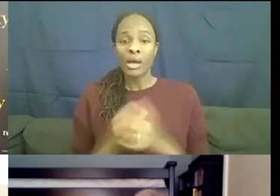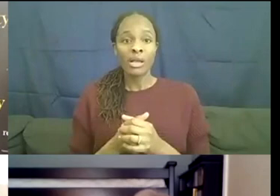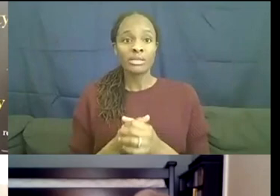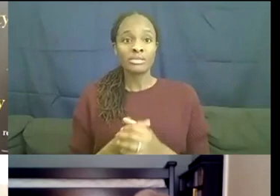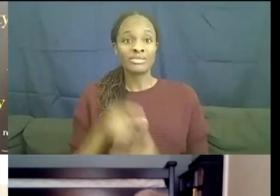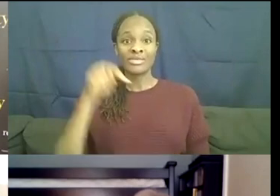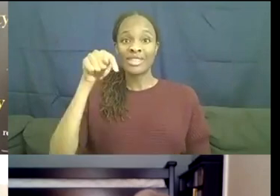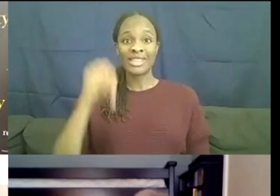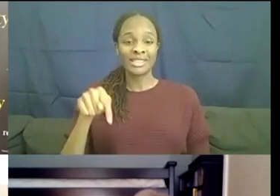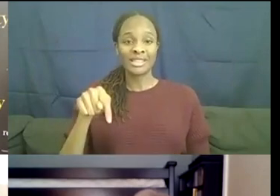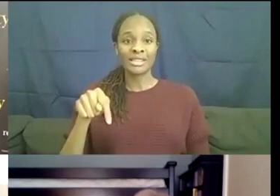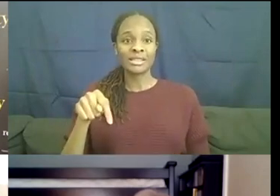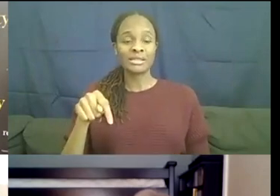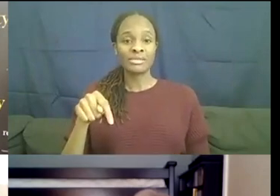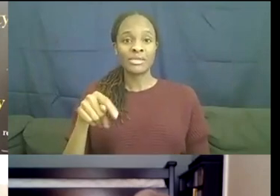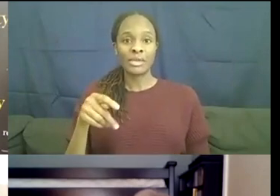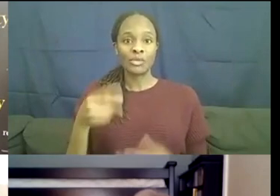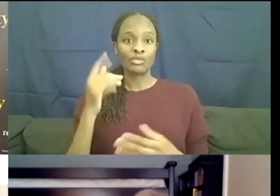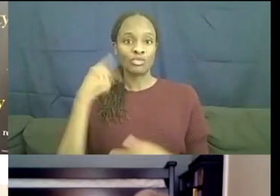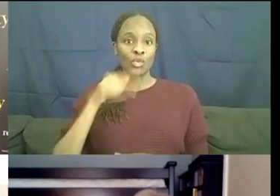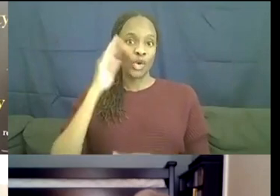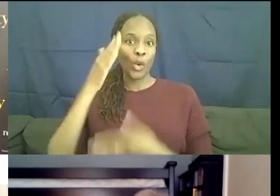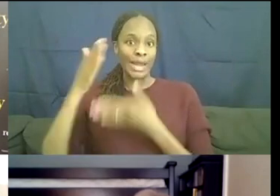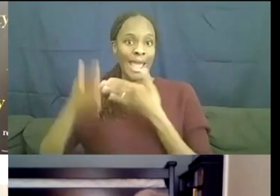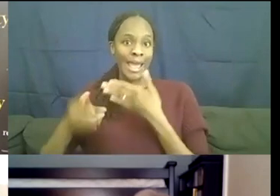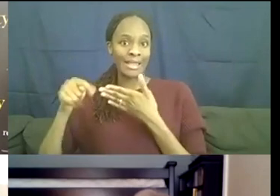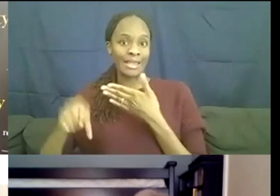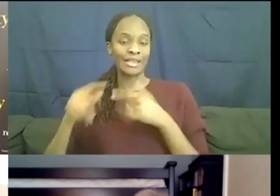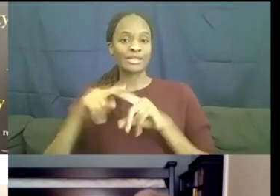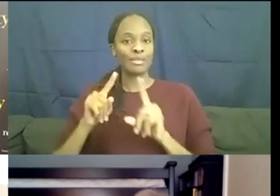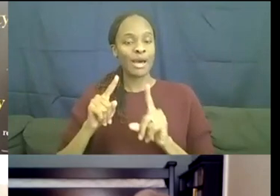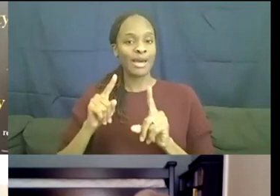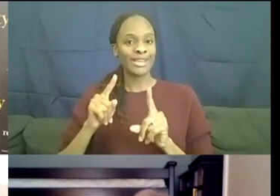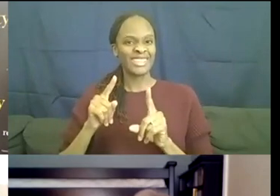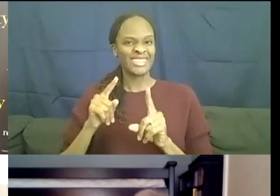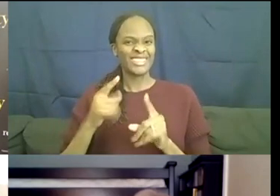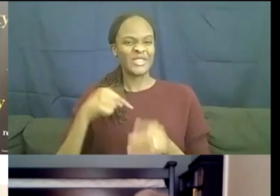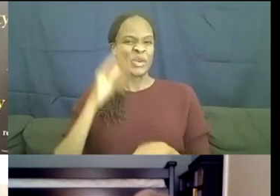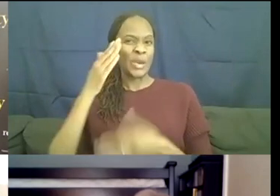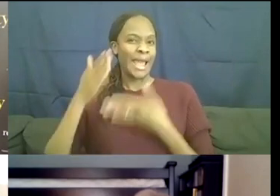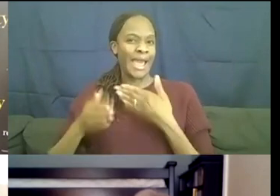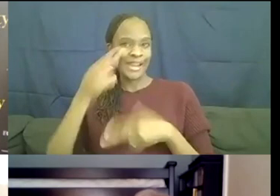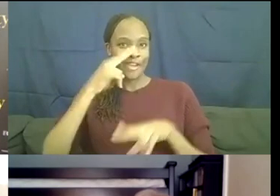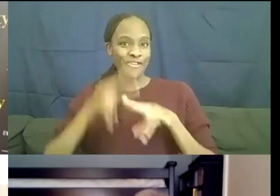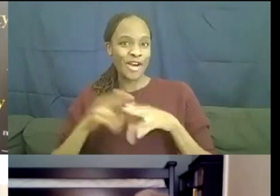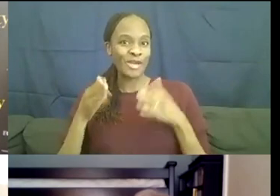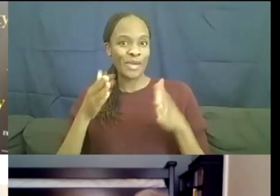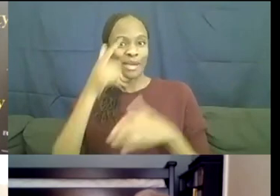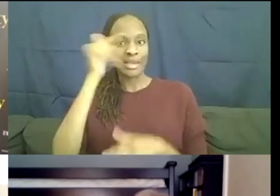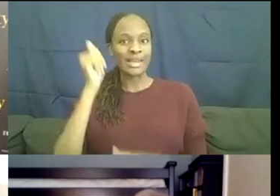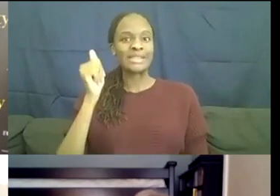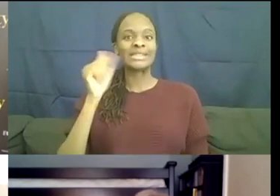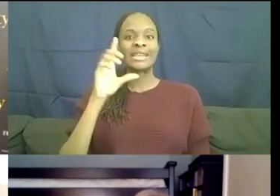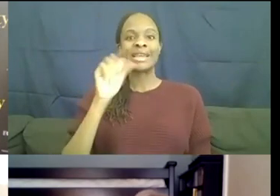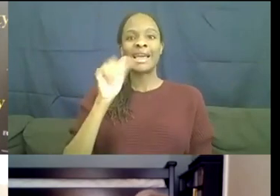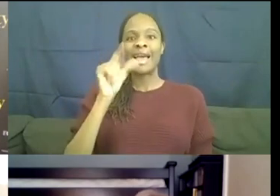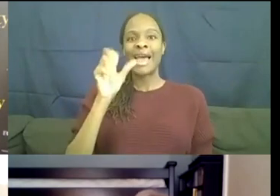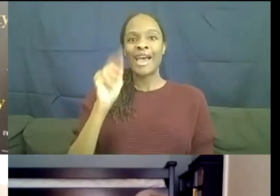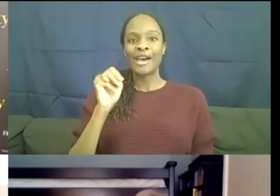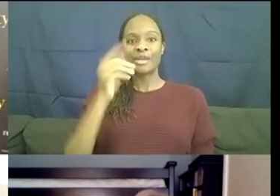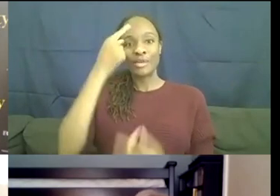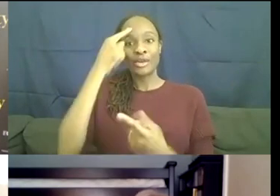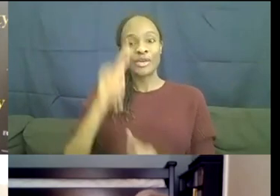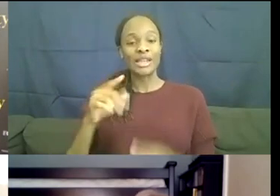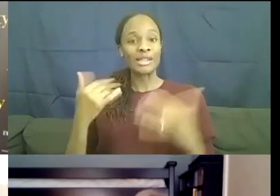our one, we're going to bring this to an end, but we're going to do it in a really fun way because Adam has agreed to play something for us